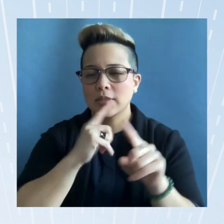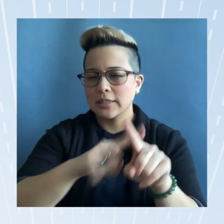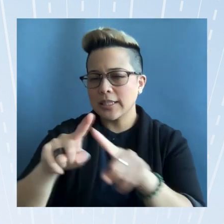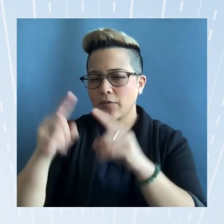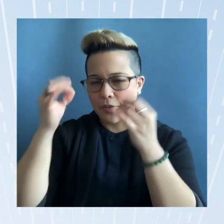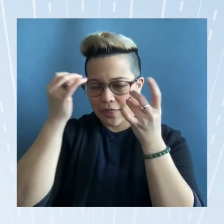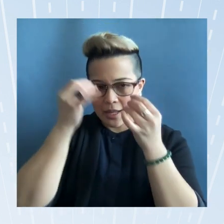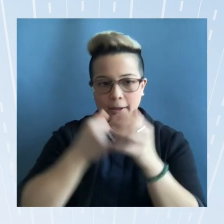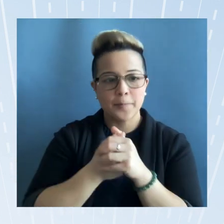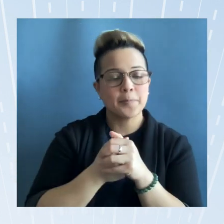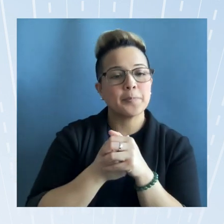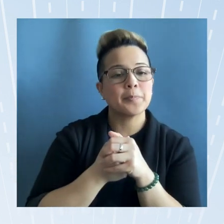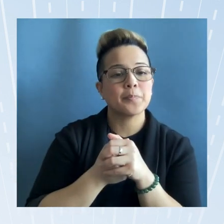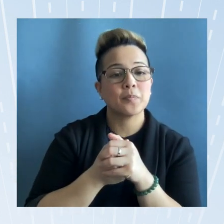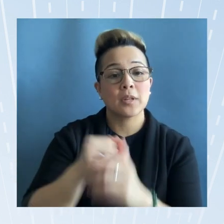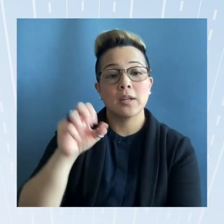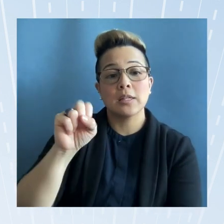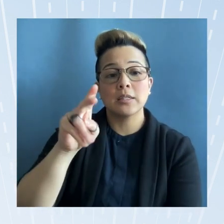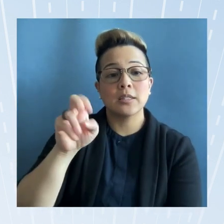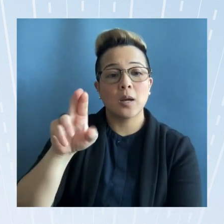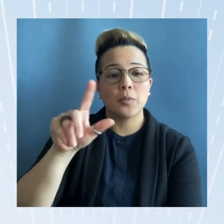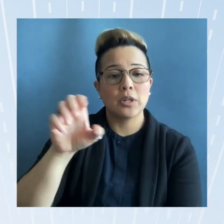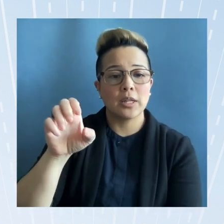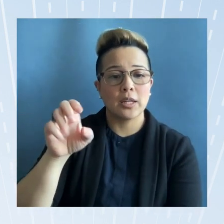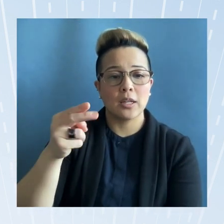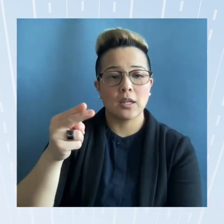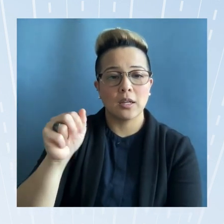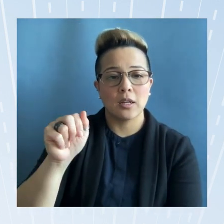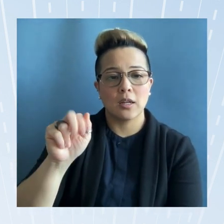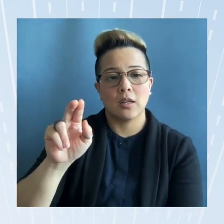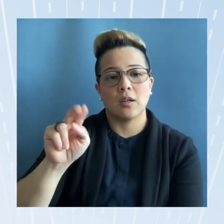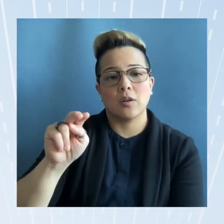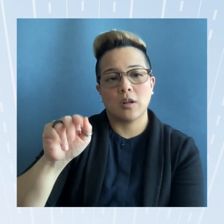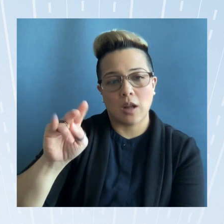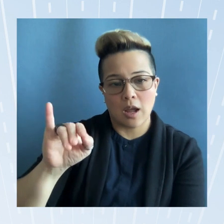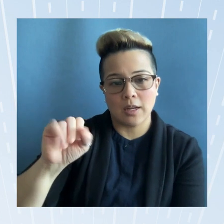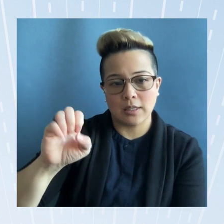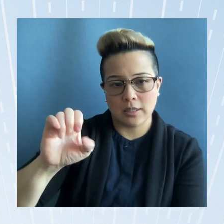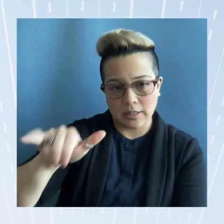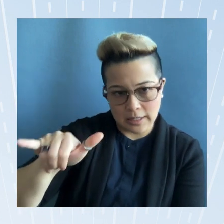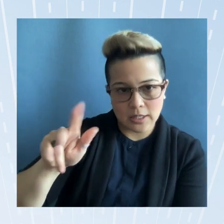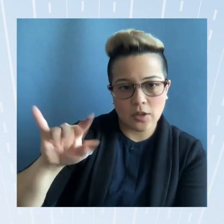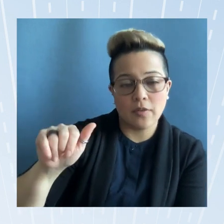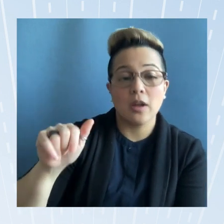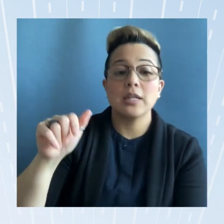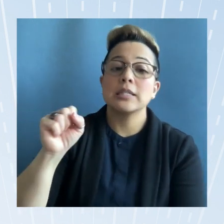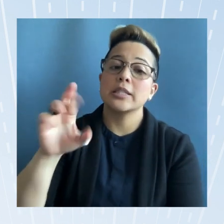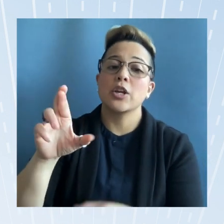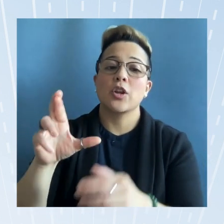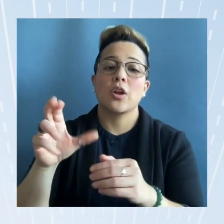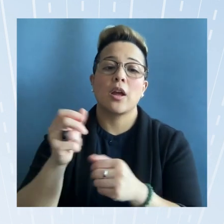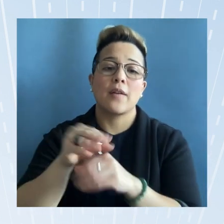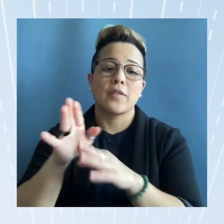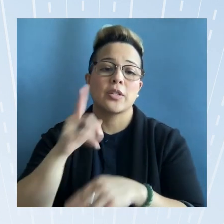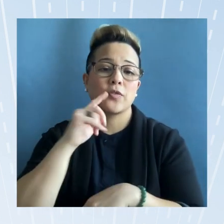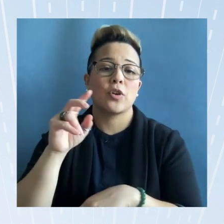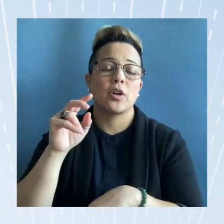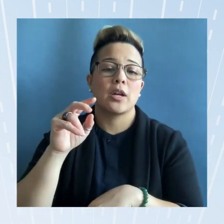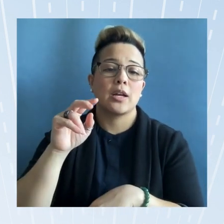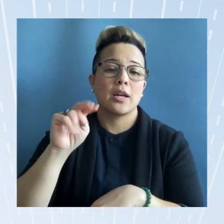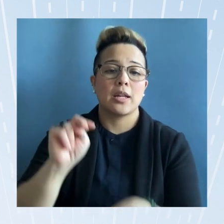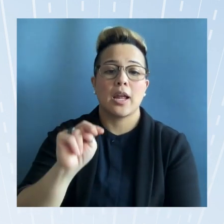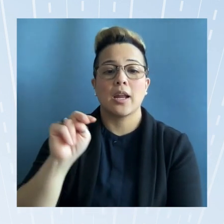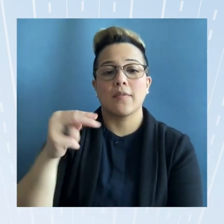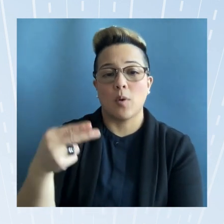um summer lee hunani silva senior advisor for native american native hawaiian